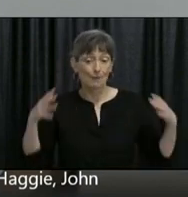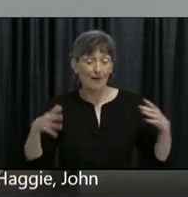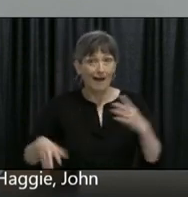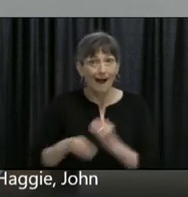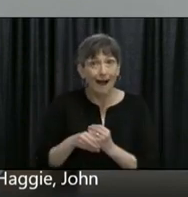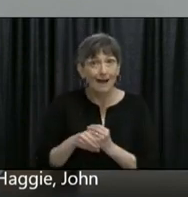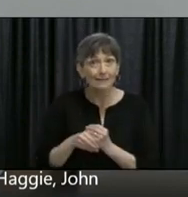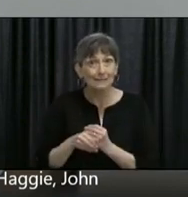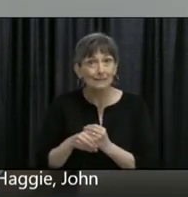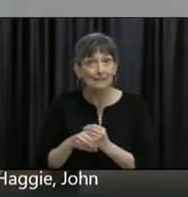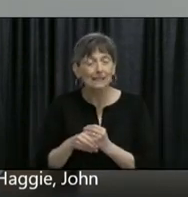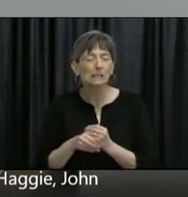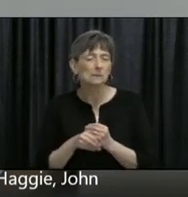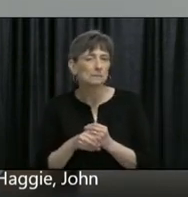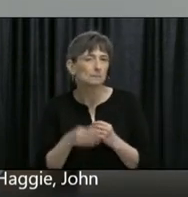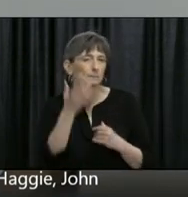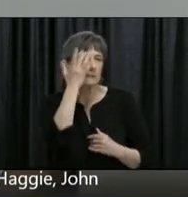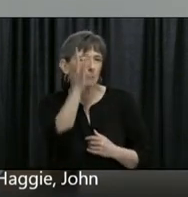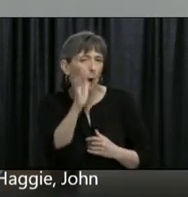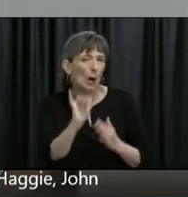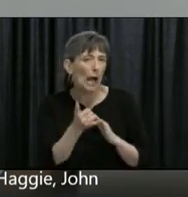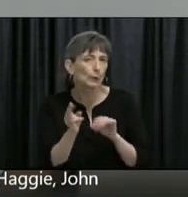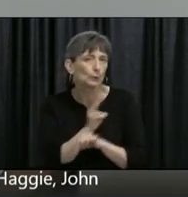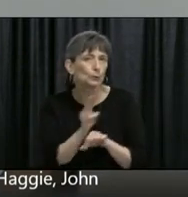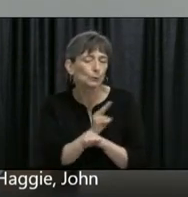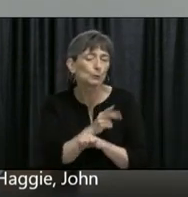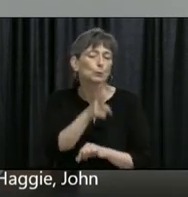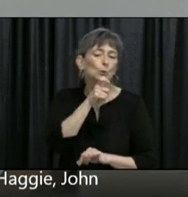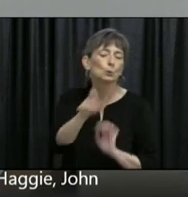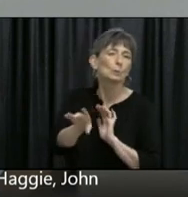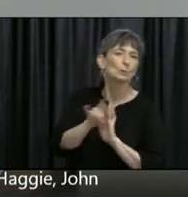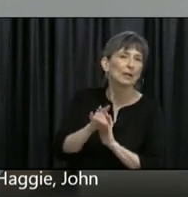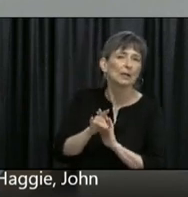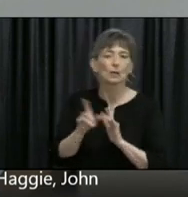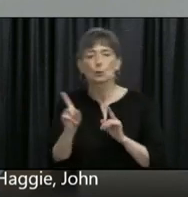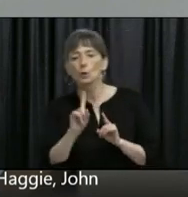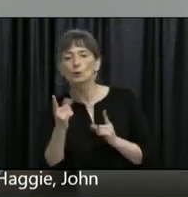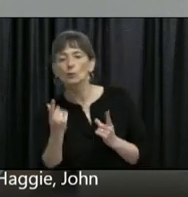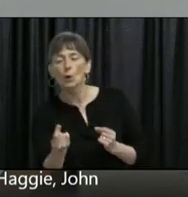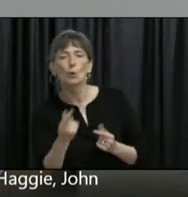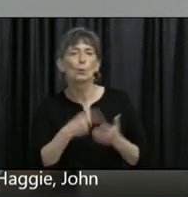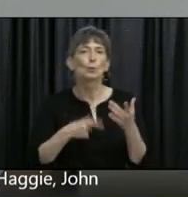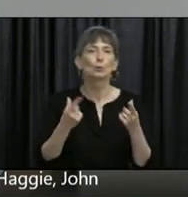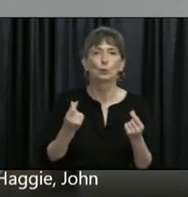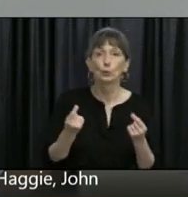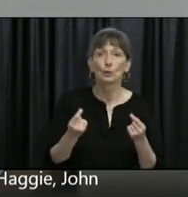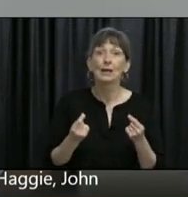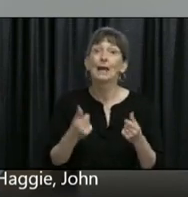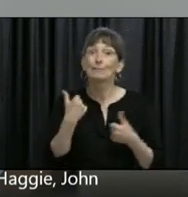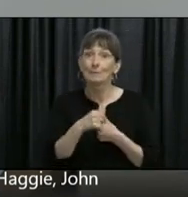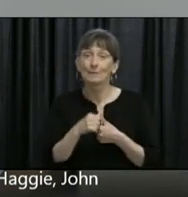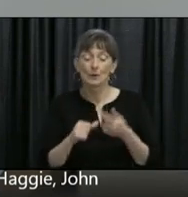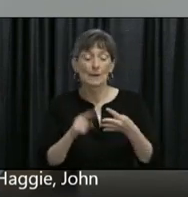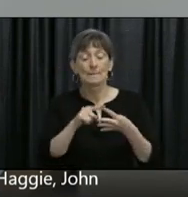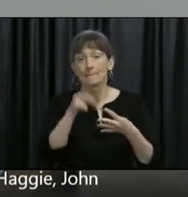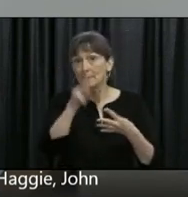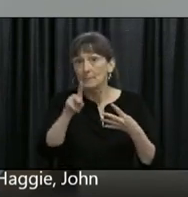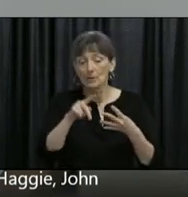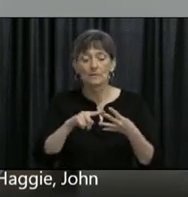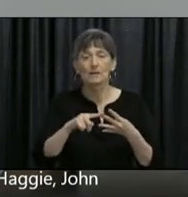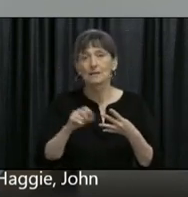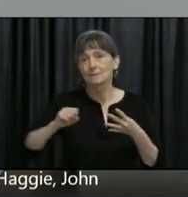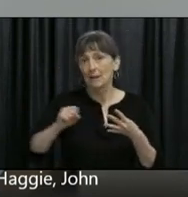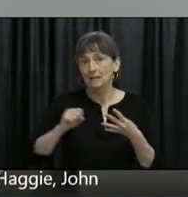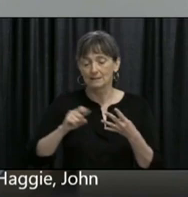and remember the four words that the Dr. Fitzgerald said about people, space, time and place. So again, look